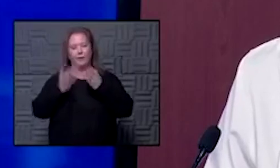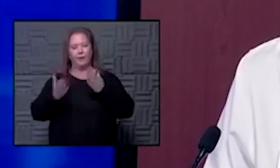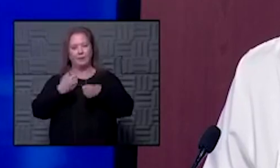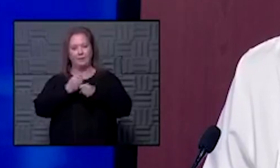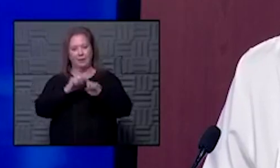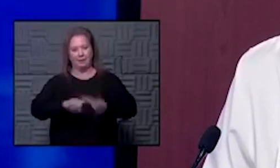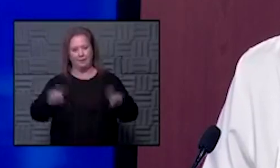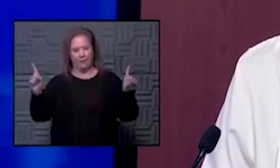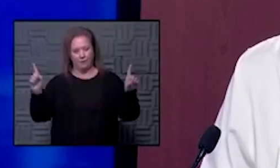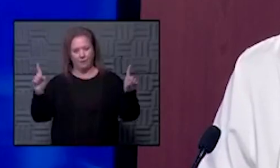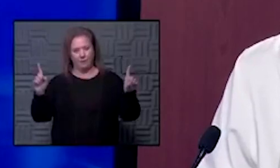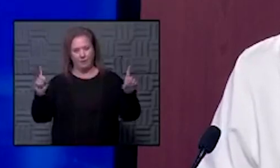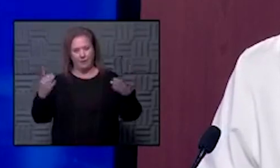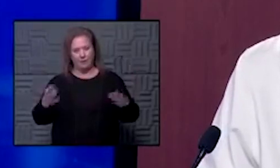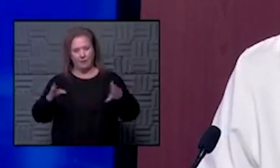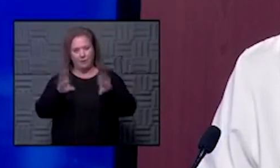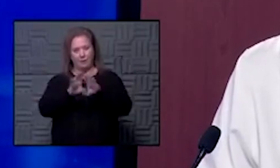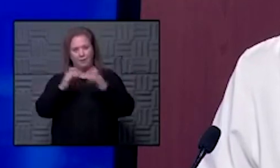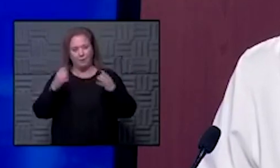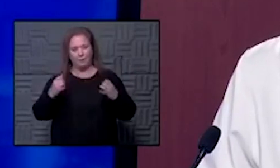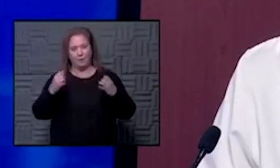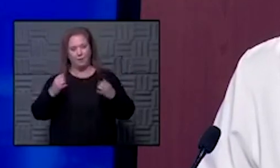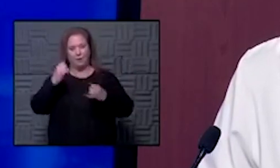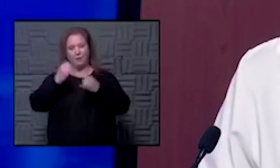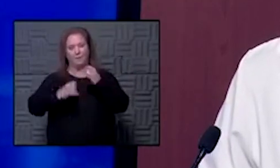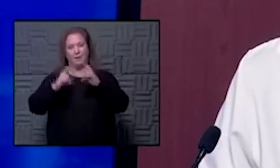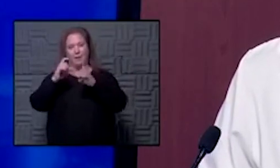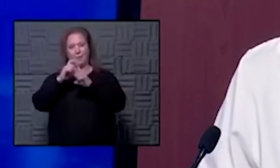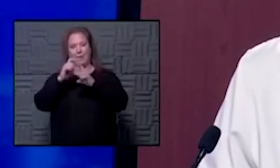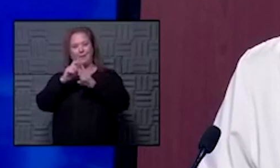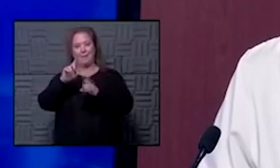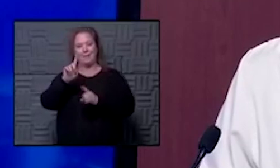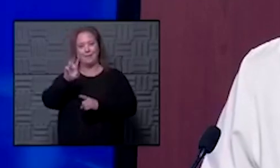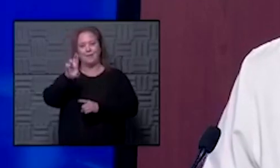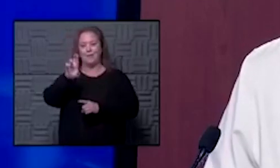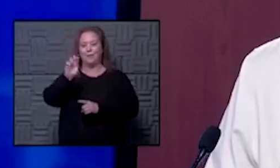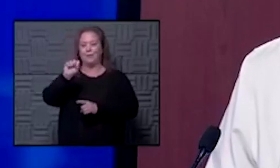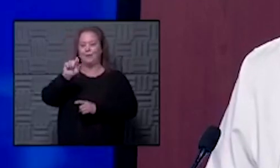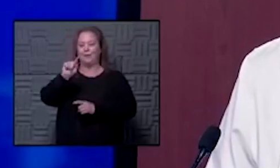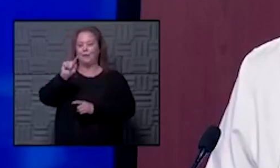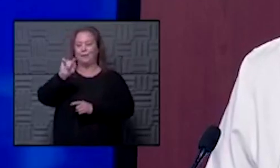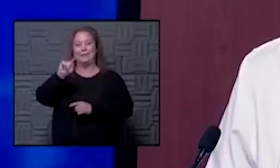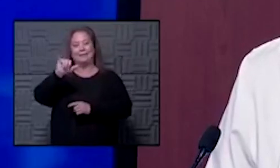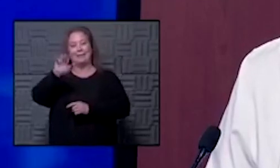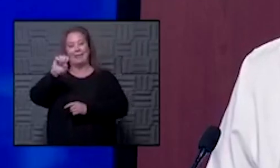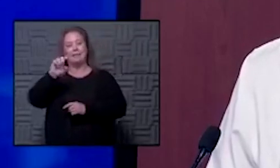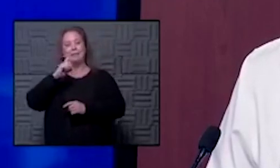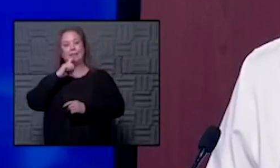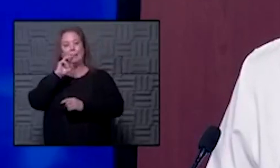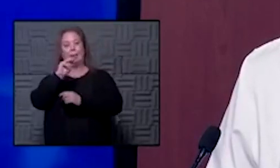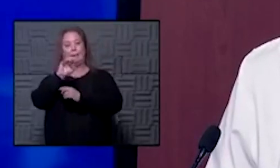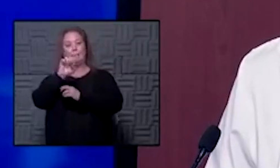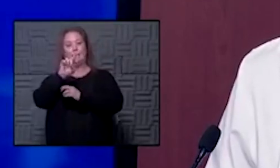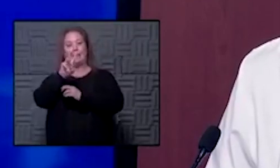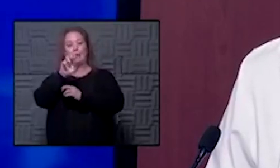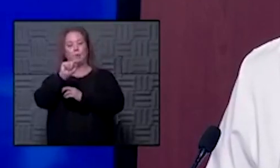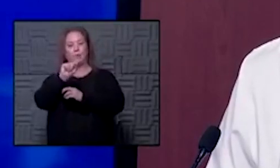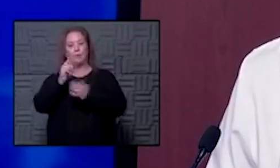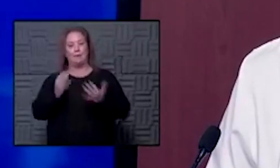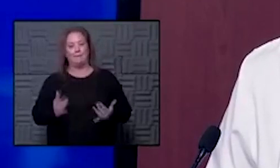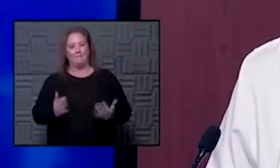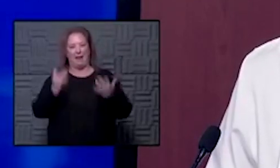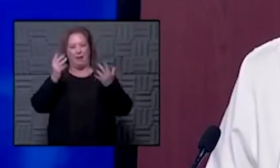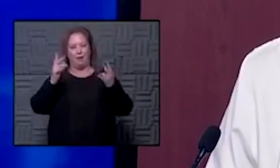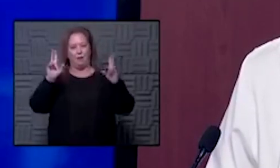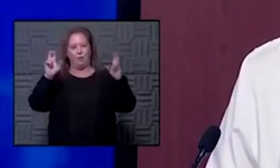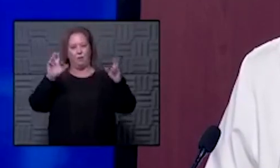as we close we'll give the final words to dr steitz who yesterday remarked that the midwest is on fire with coven 19.